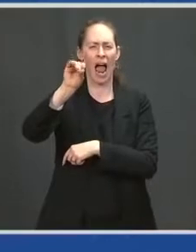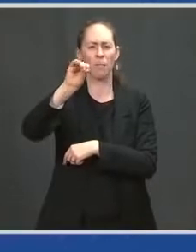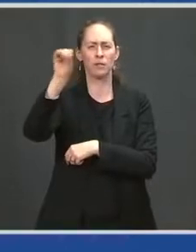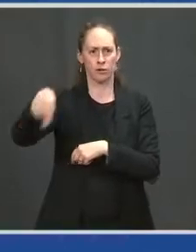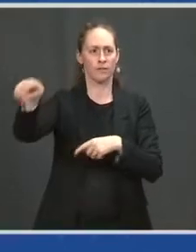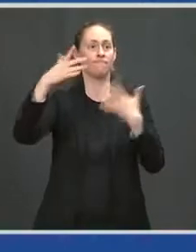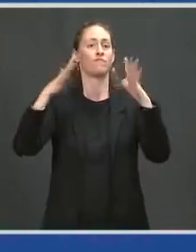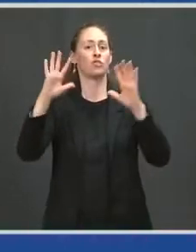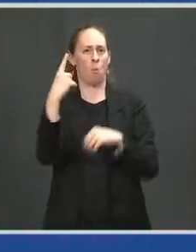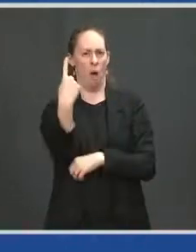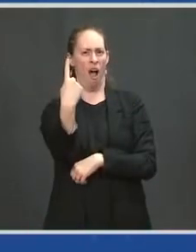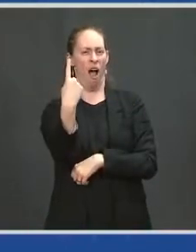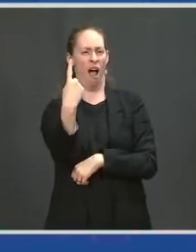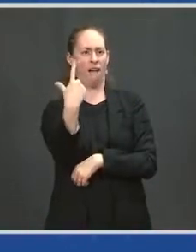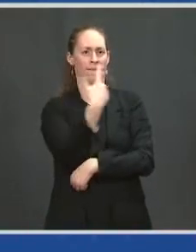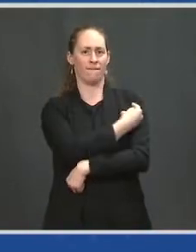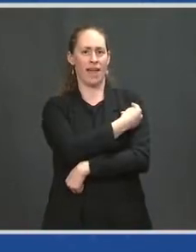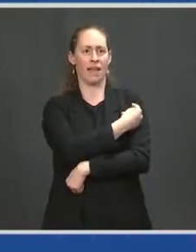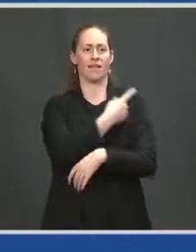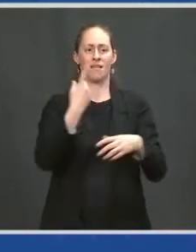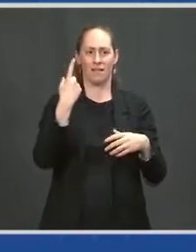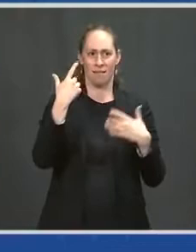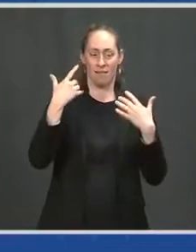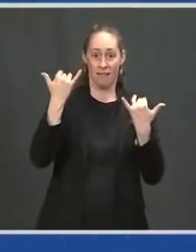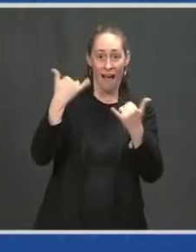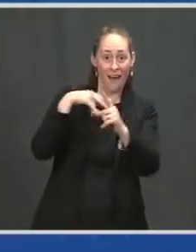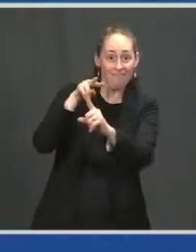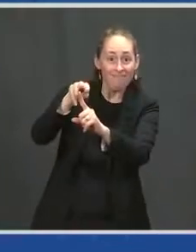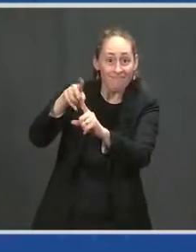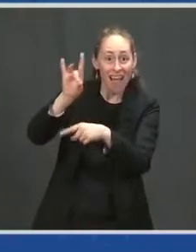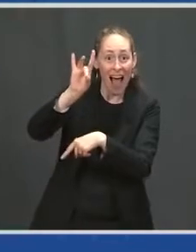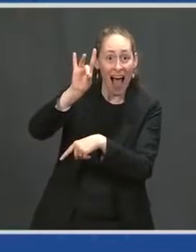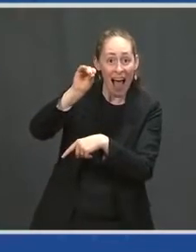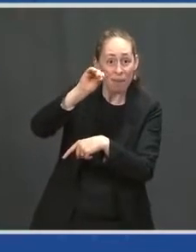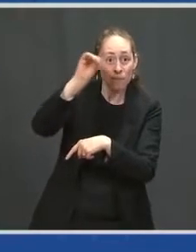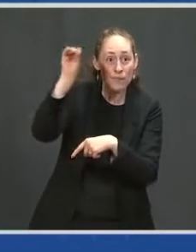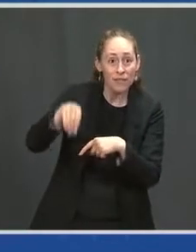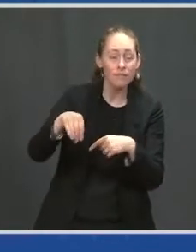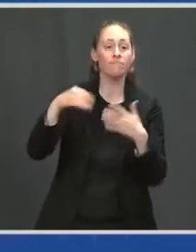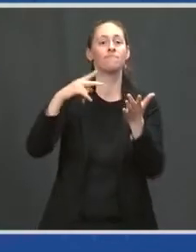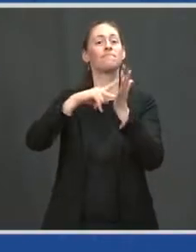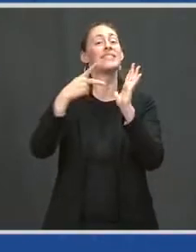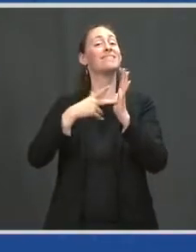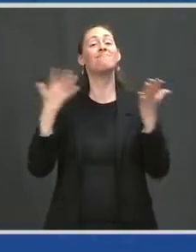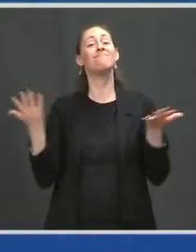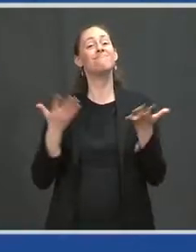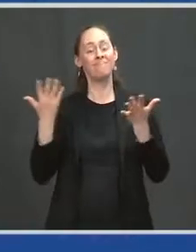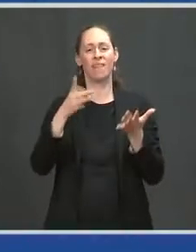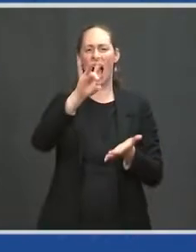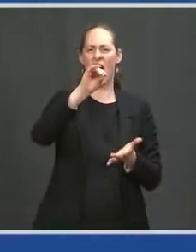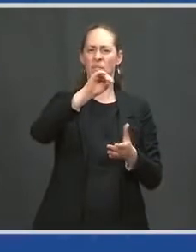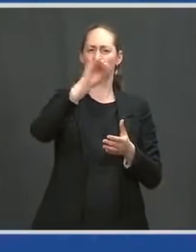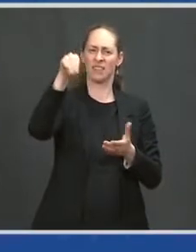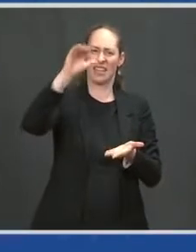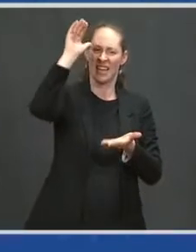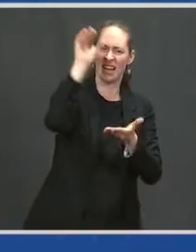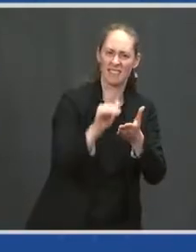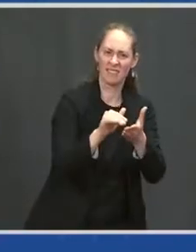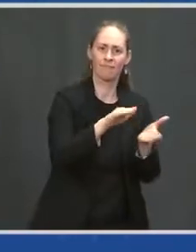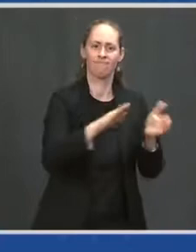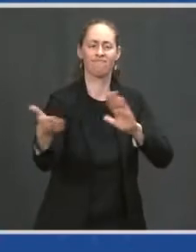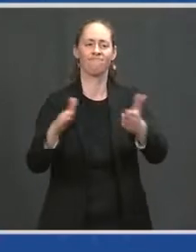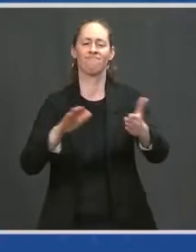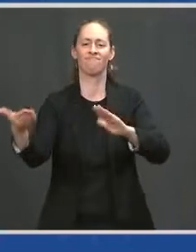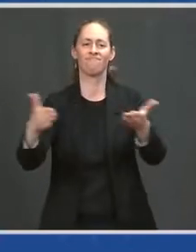a drop of 80 percent in deaths among American seniors, a 70 percent drop